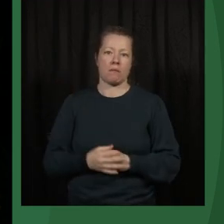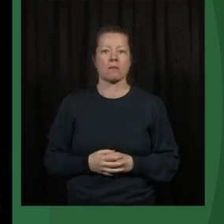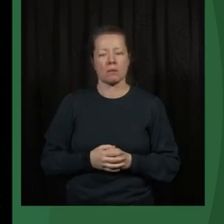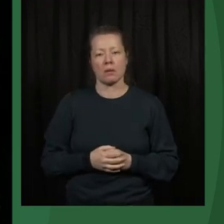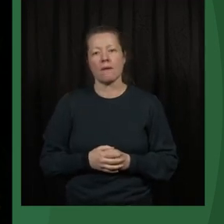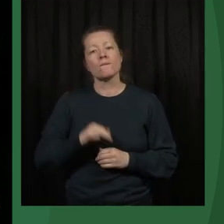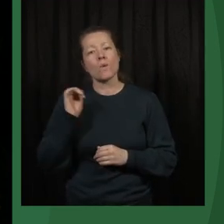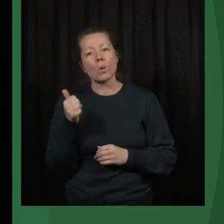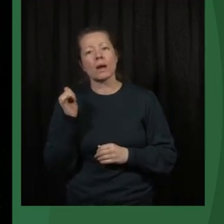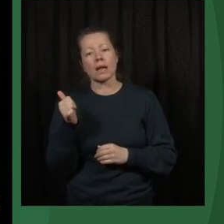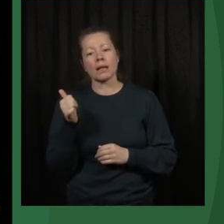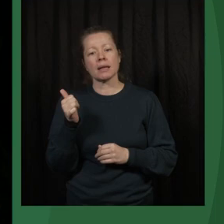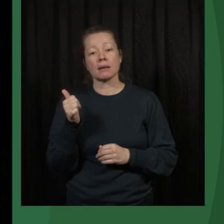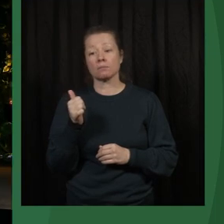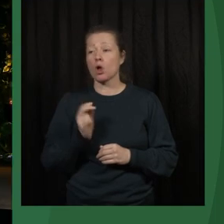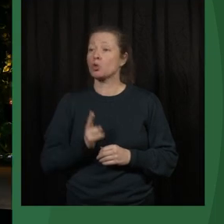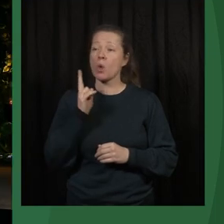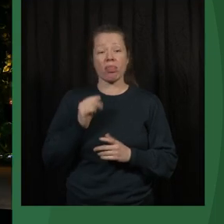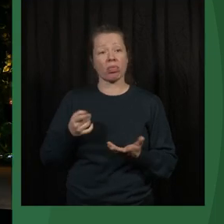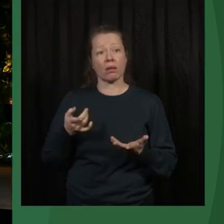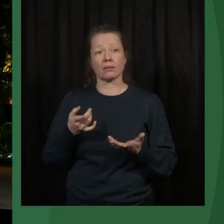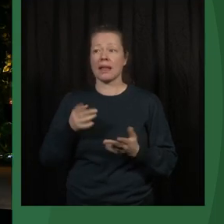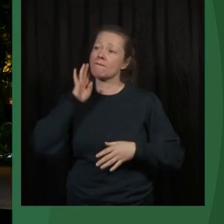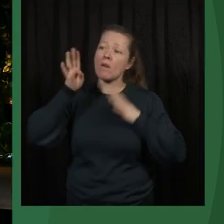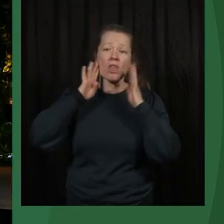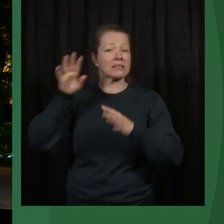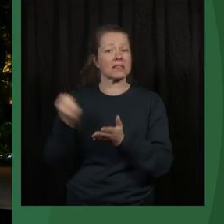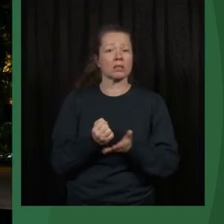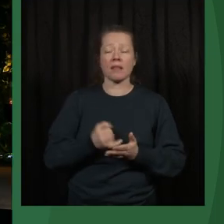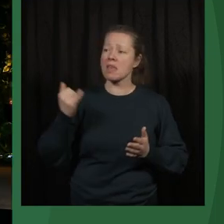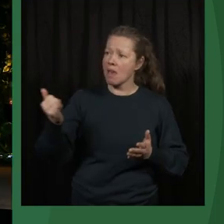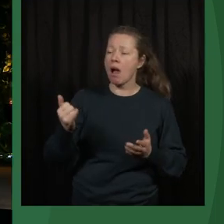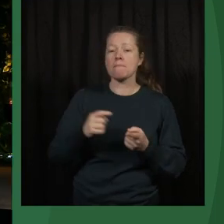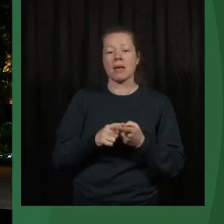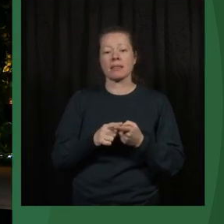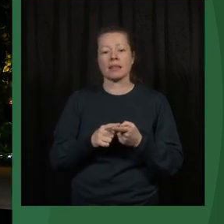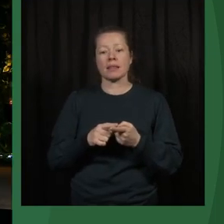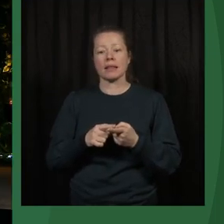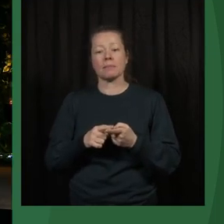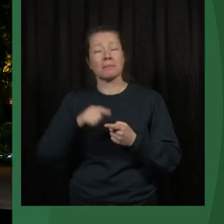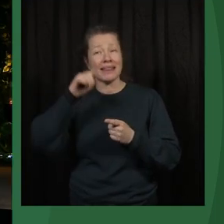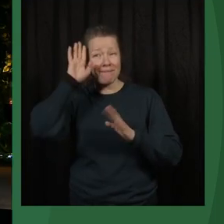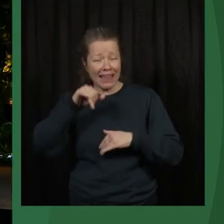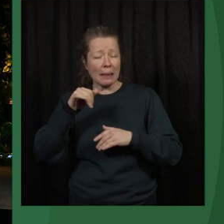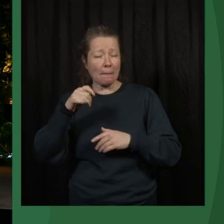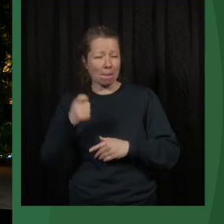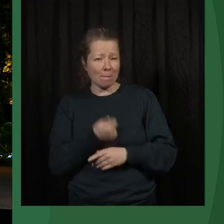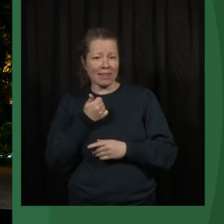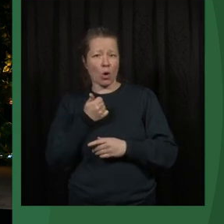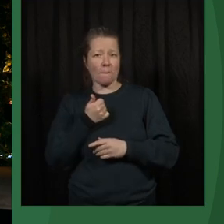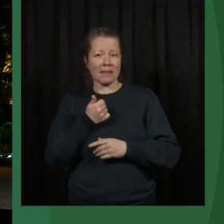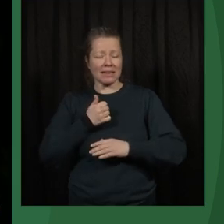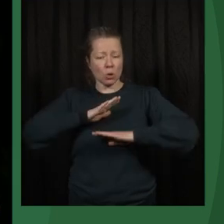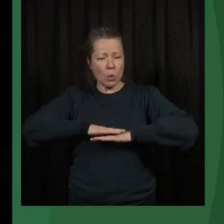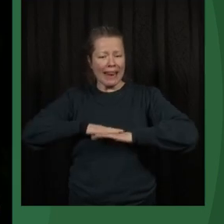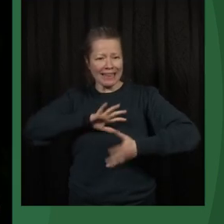Because, you know, Norad, you have fantastic employees, but they know less about the situation on the ground around the